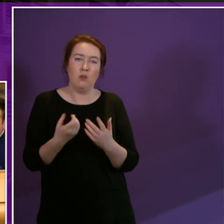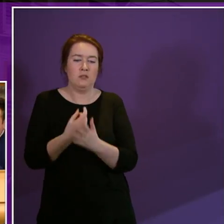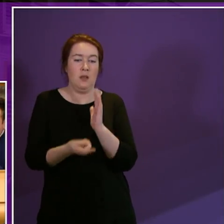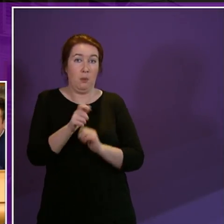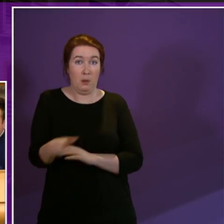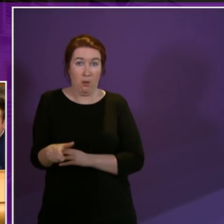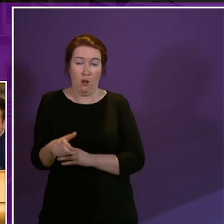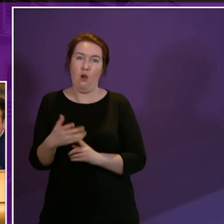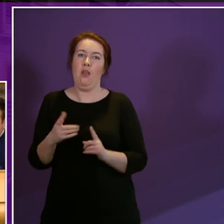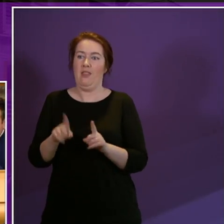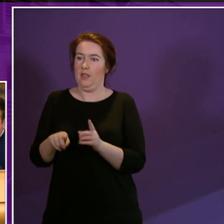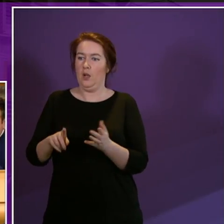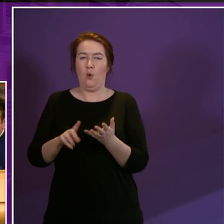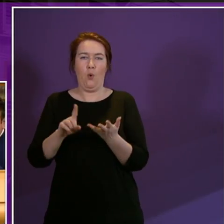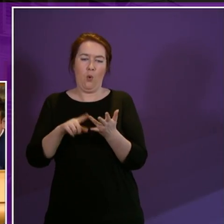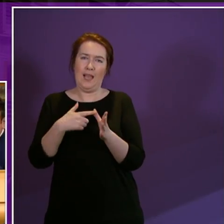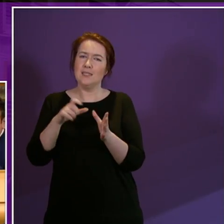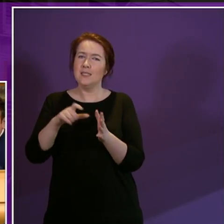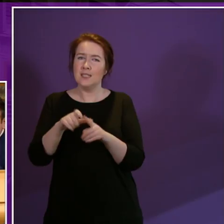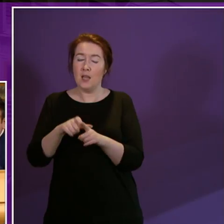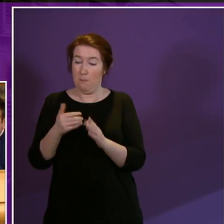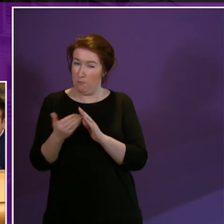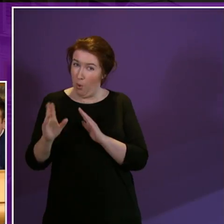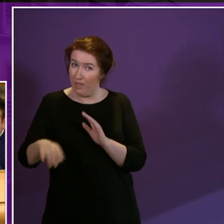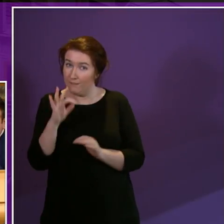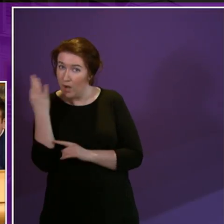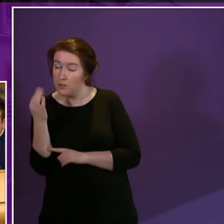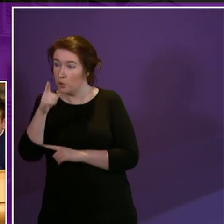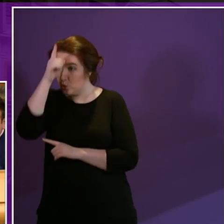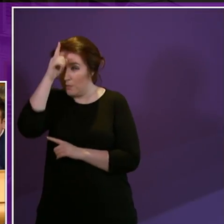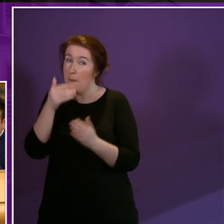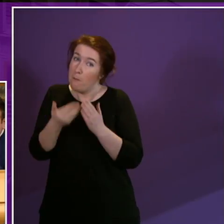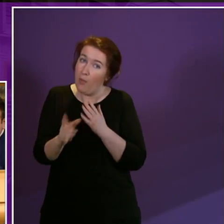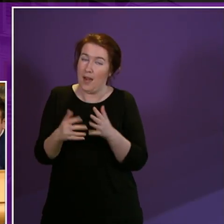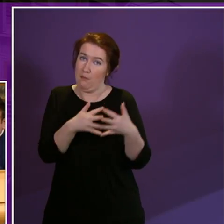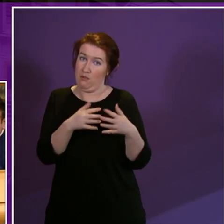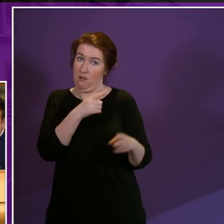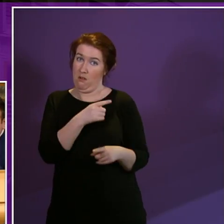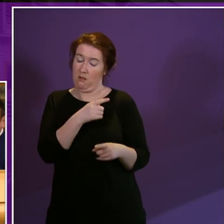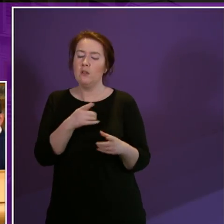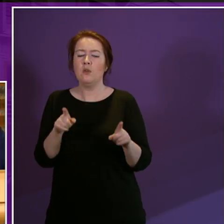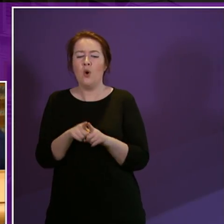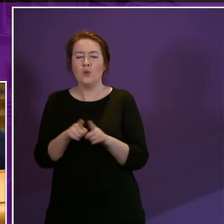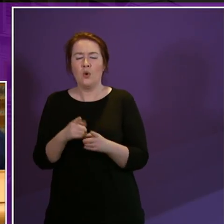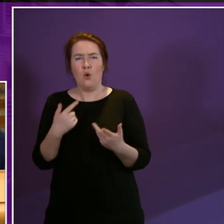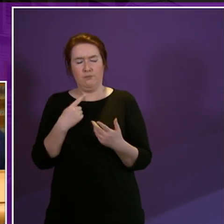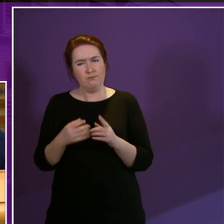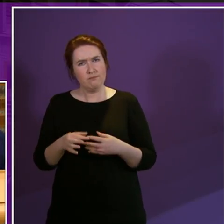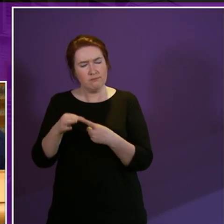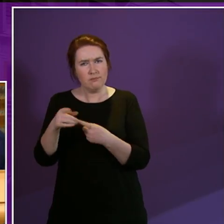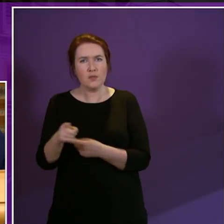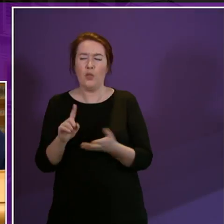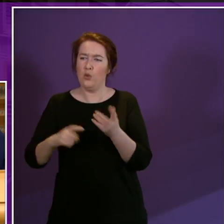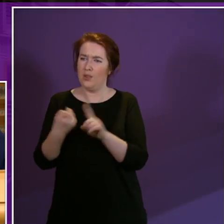conditions than the OECD average, more than France, more than Germany and more than the US. I'd like to point out, too, that the UK has an internationally leading